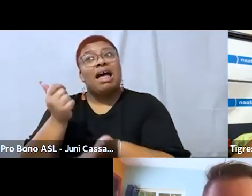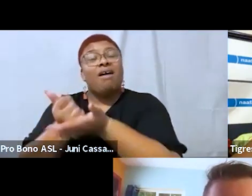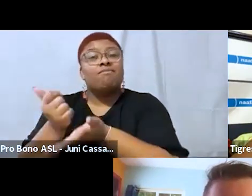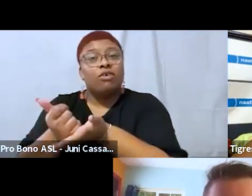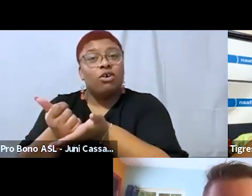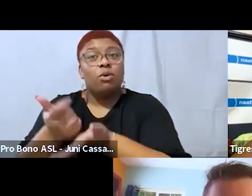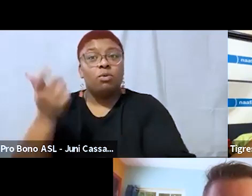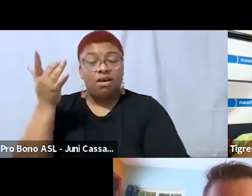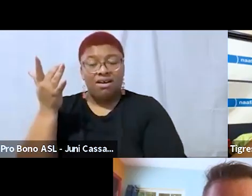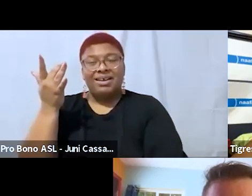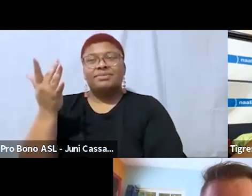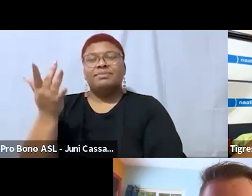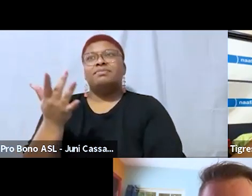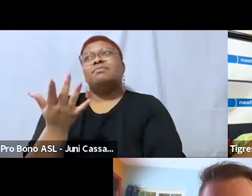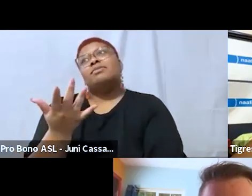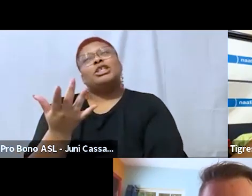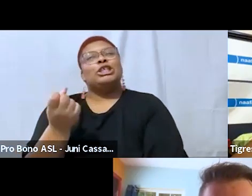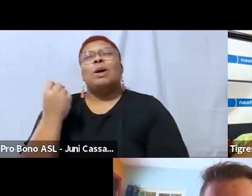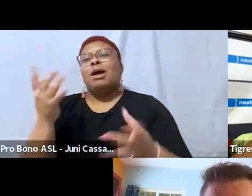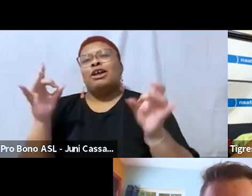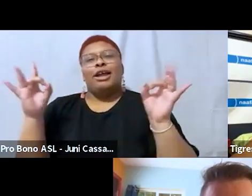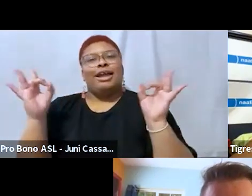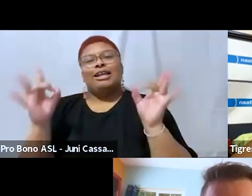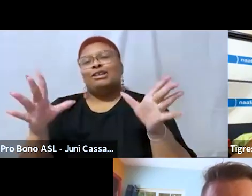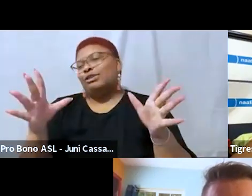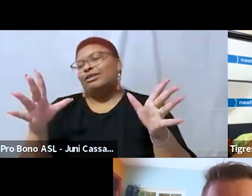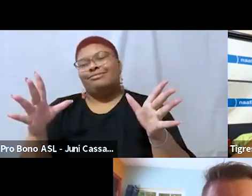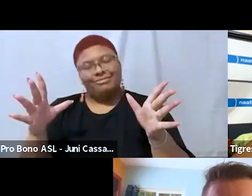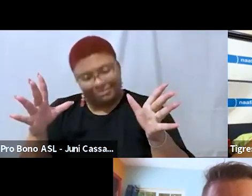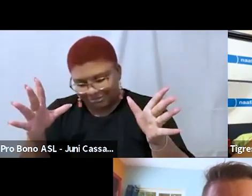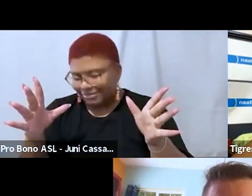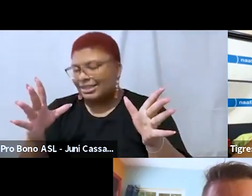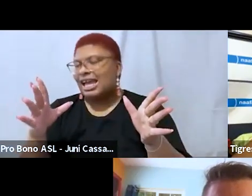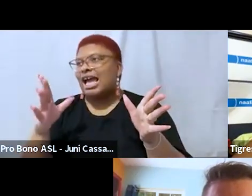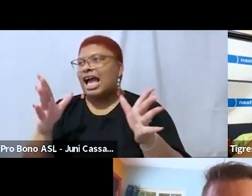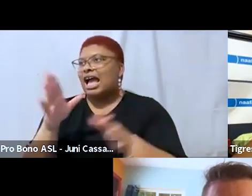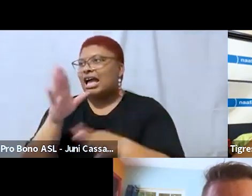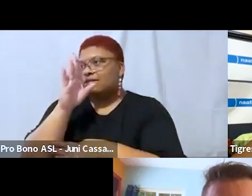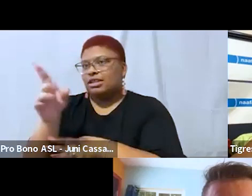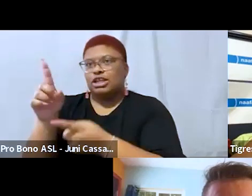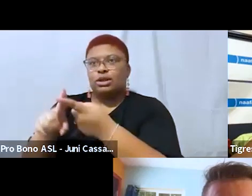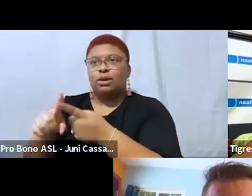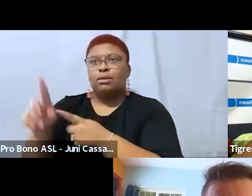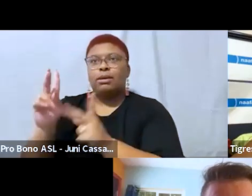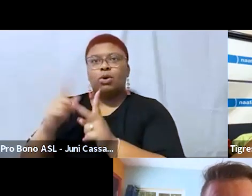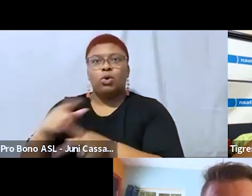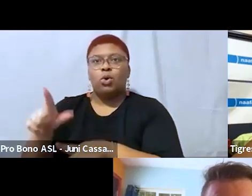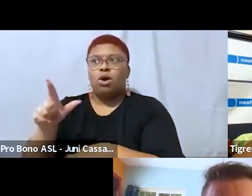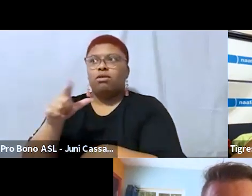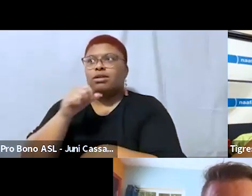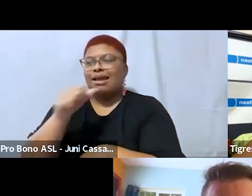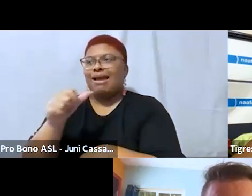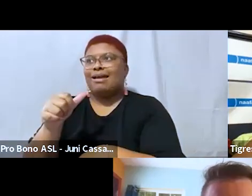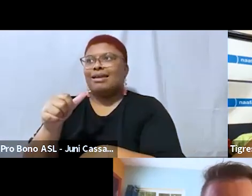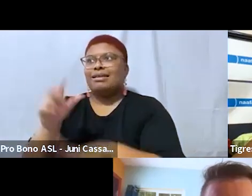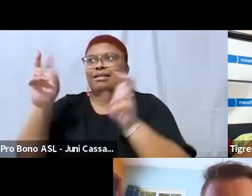hatred um put toward people who are beyond what we call an acceptable fatness um